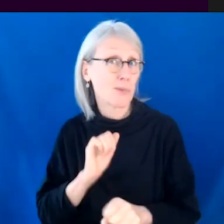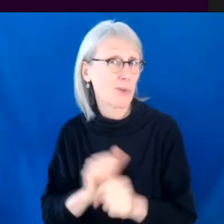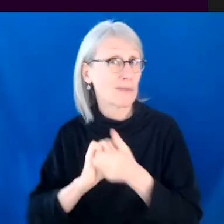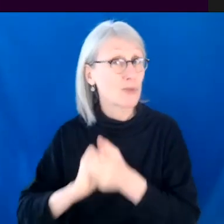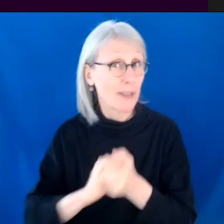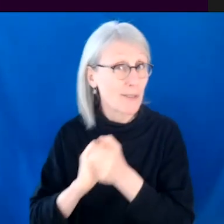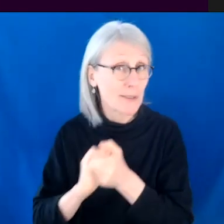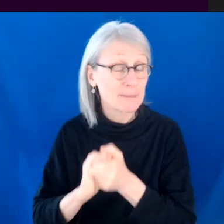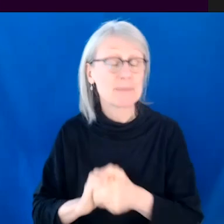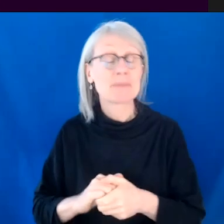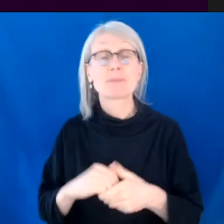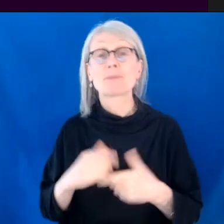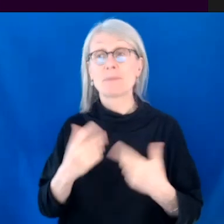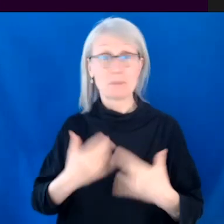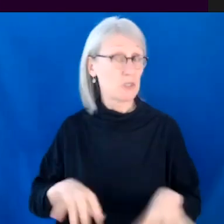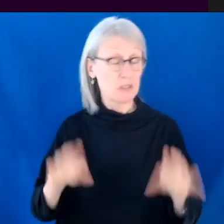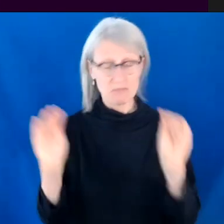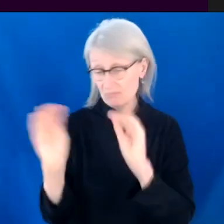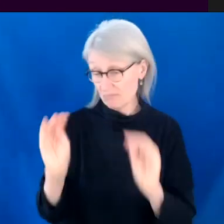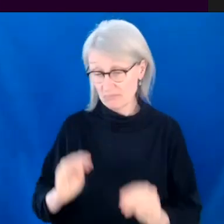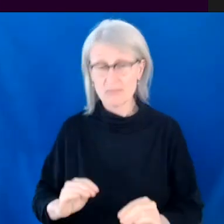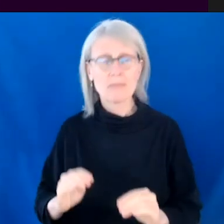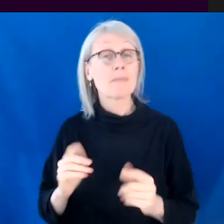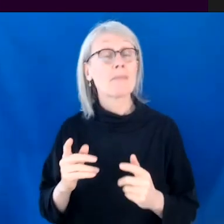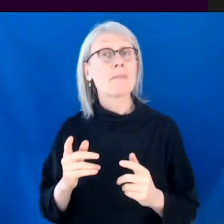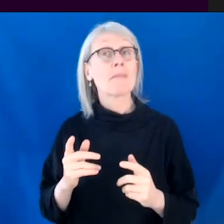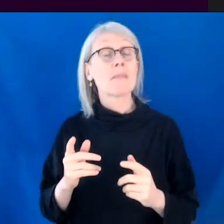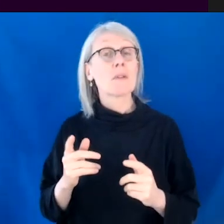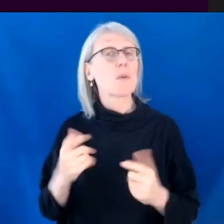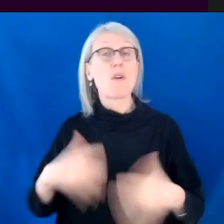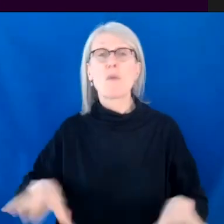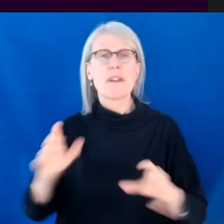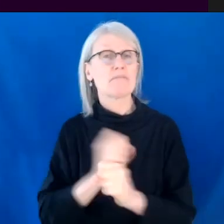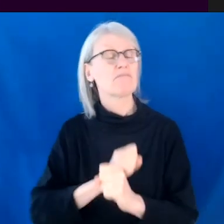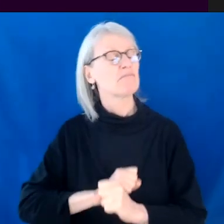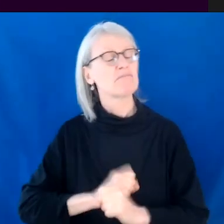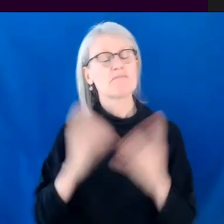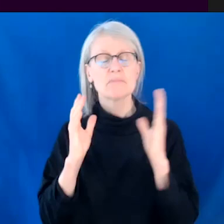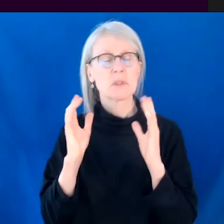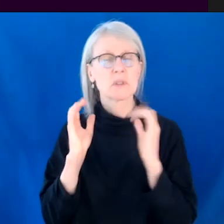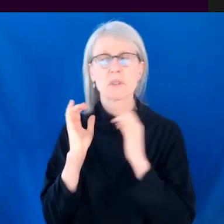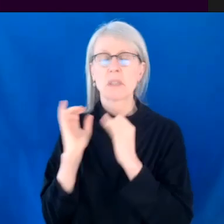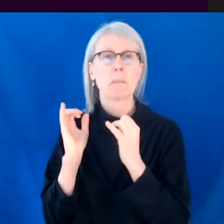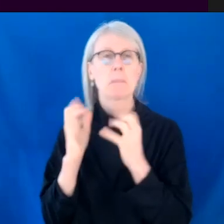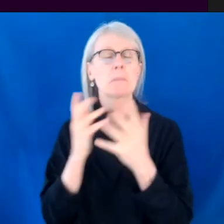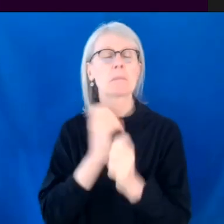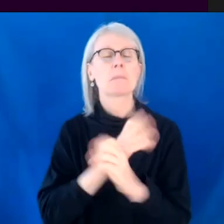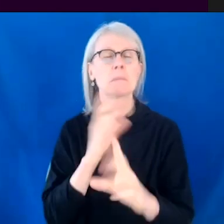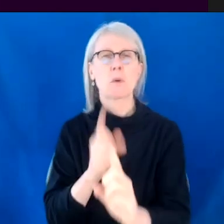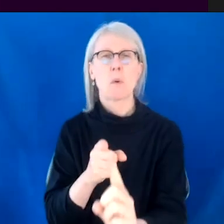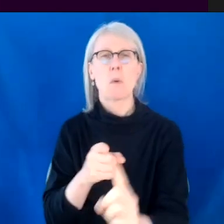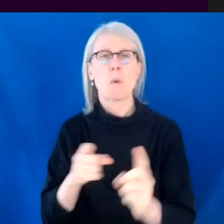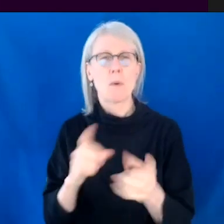when we were finally going into making it and going into the writer's room, we had that unified vision of what we wanted the show to be and what we